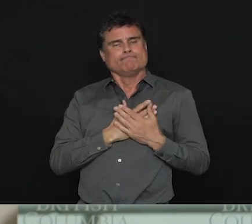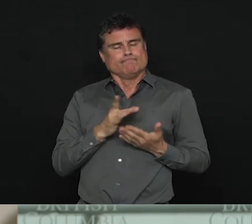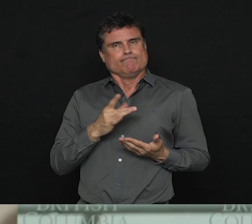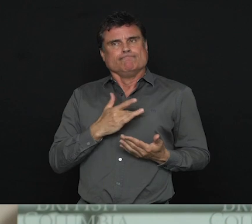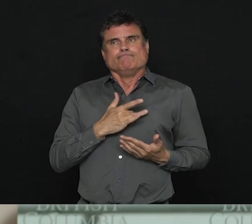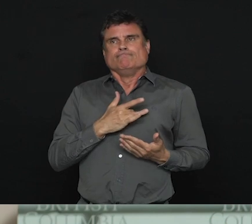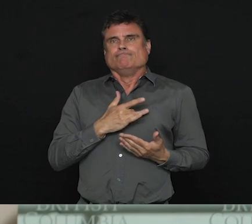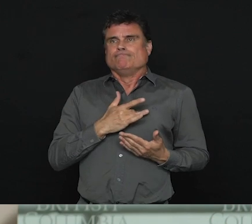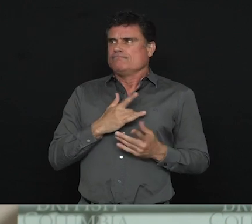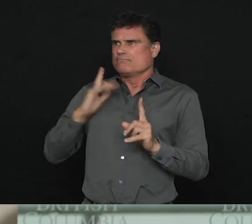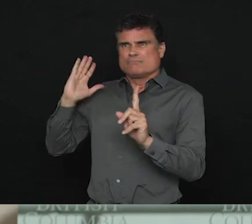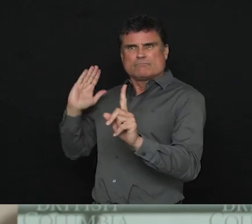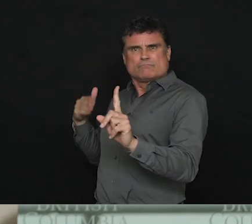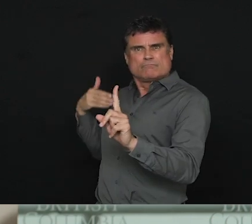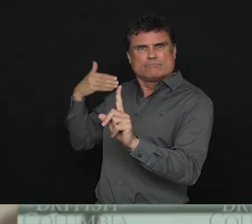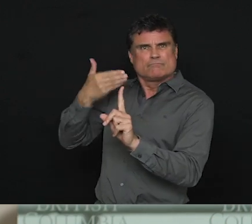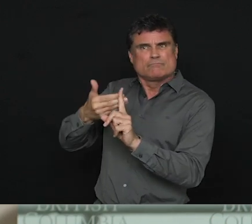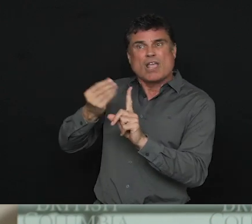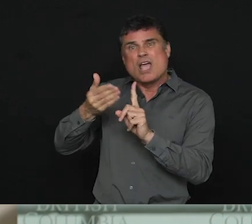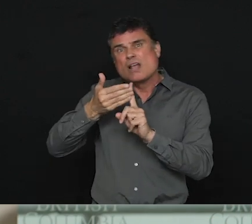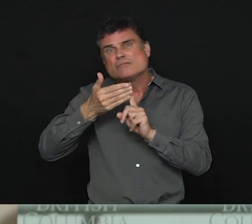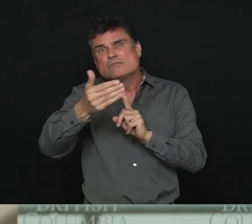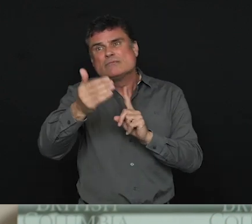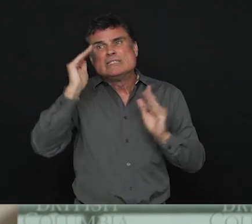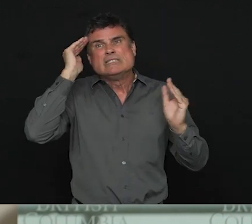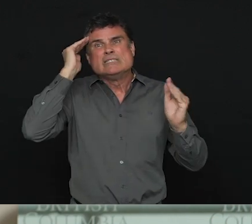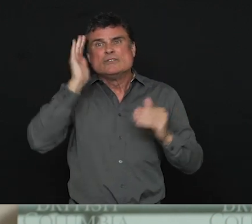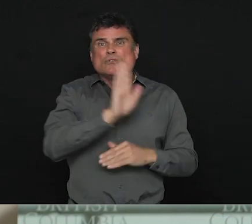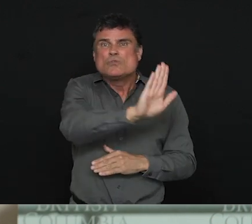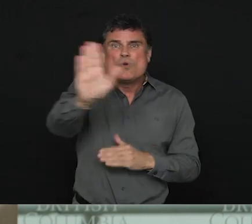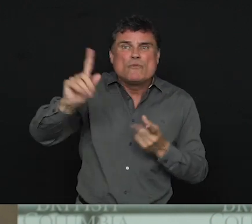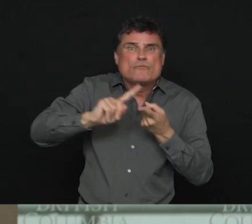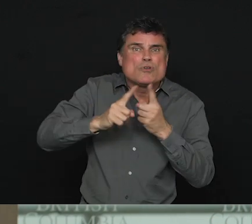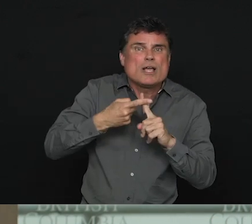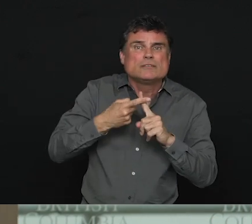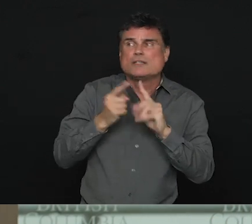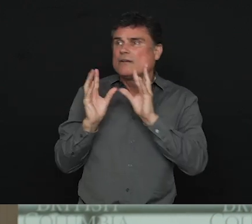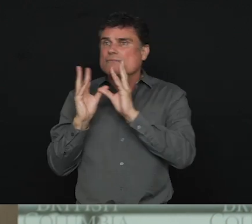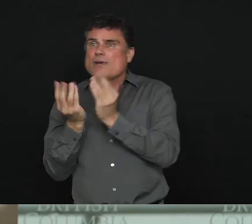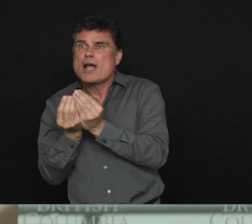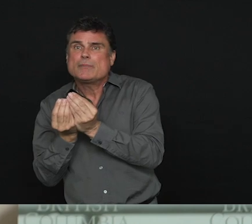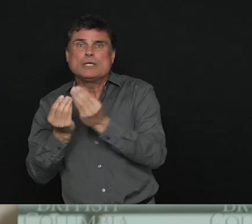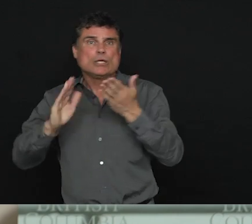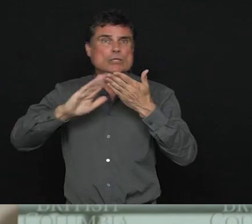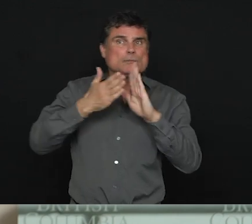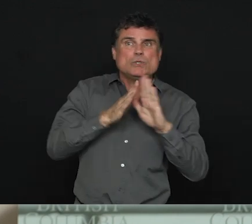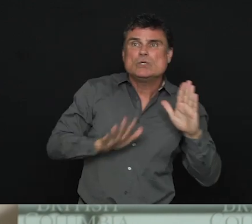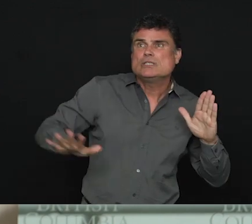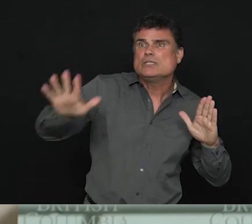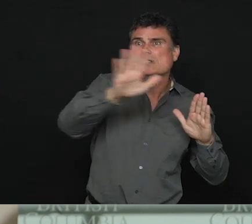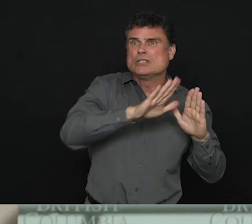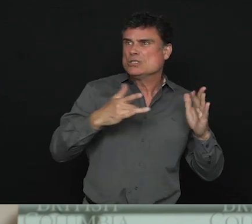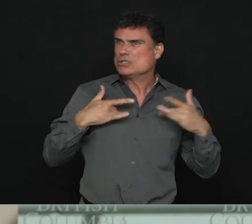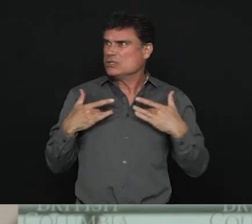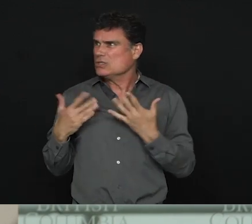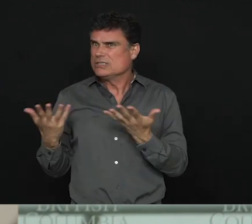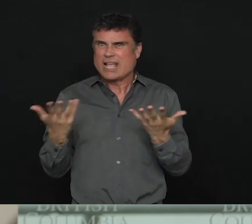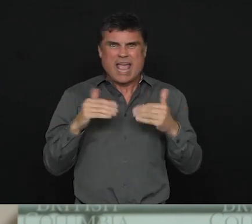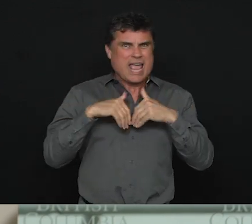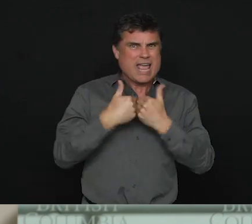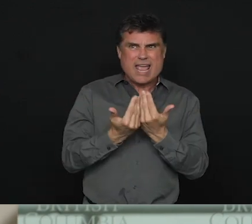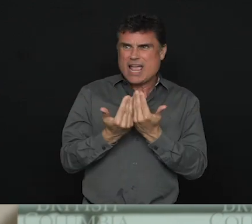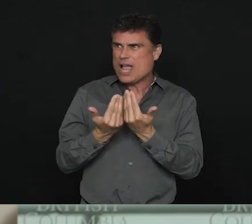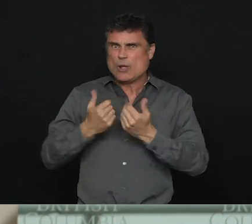our neighbours, our communities, and we're concerned about our families and our ability to protect and provide for them. In one moment,